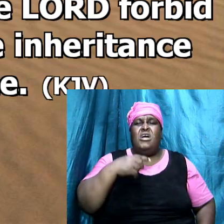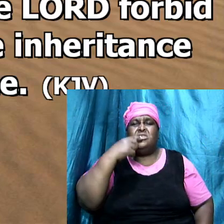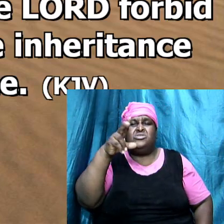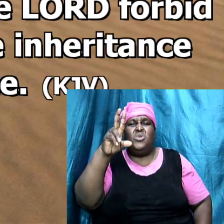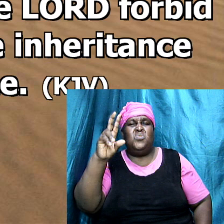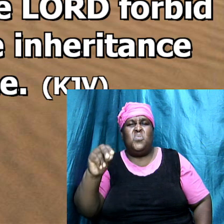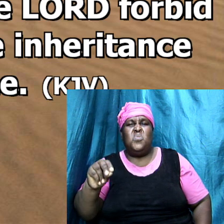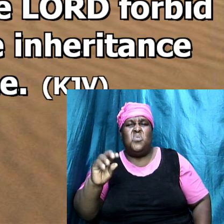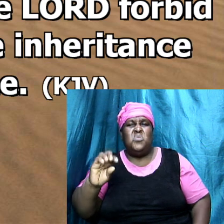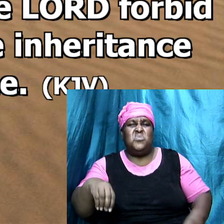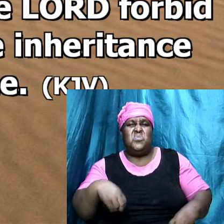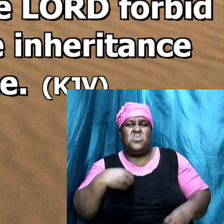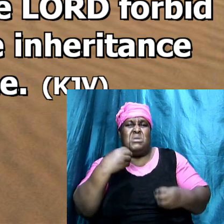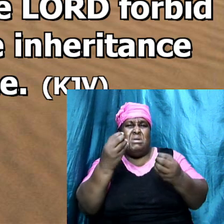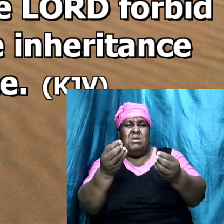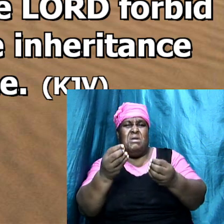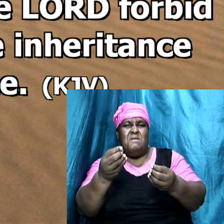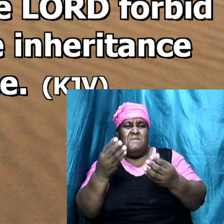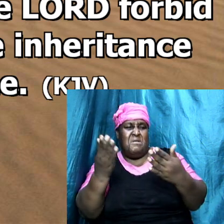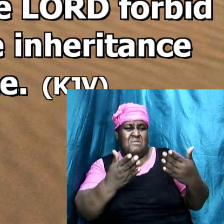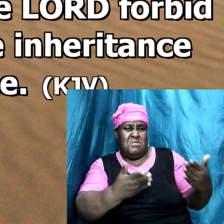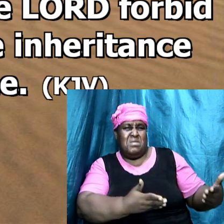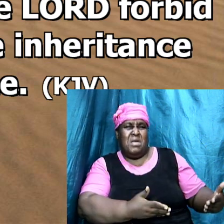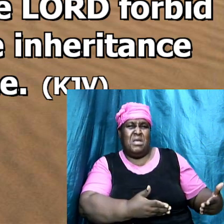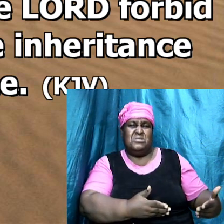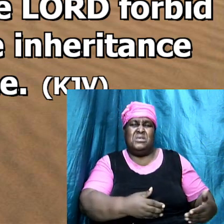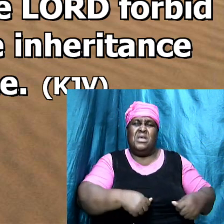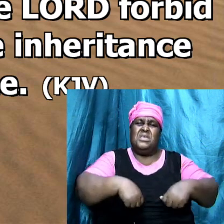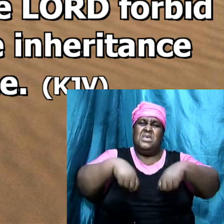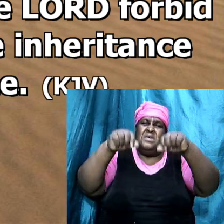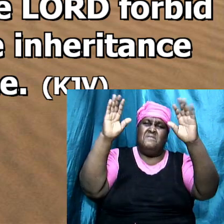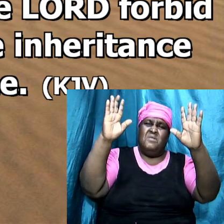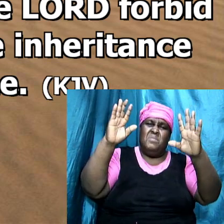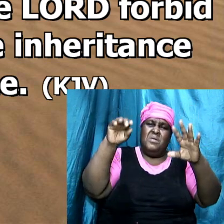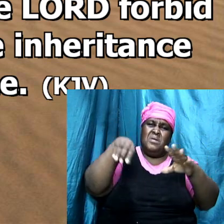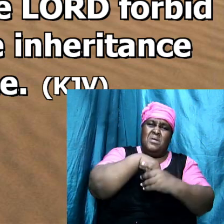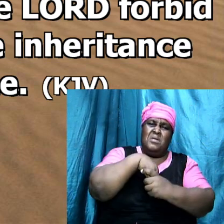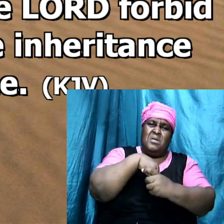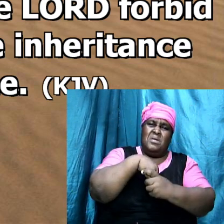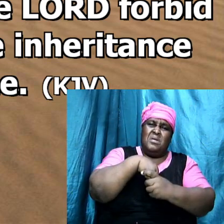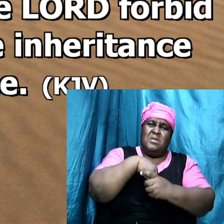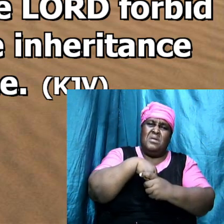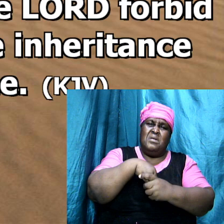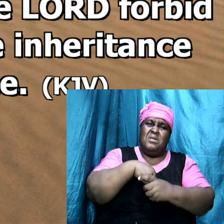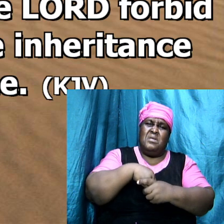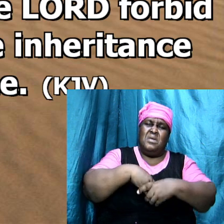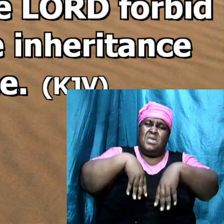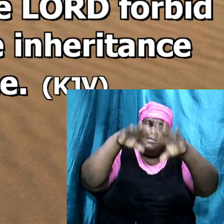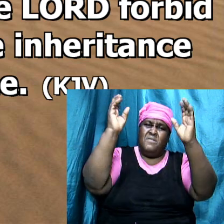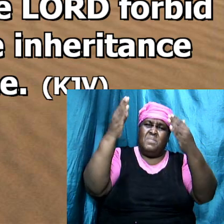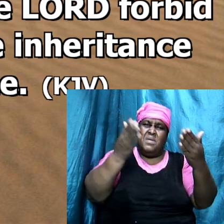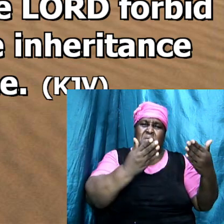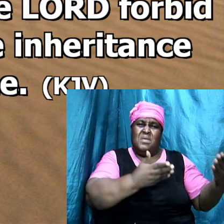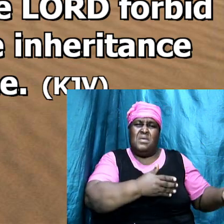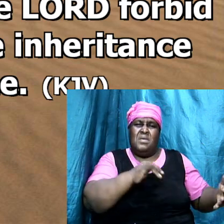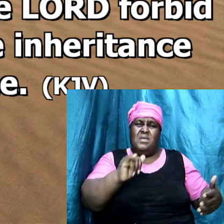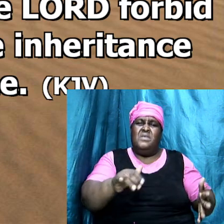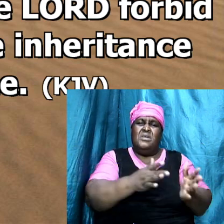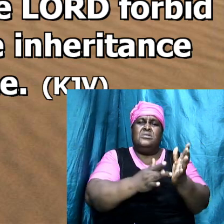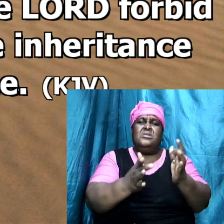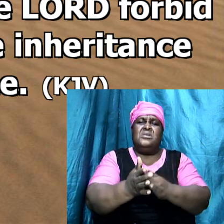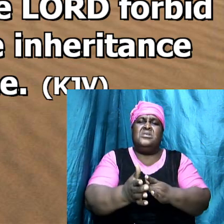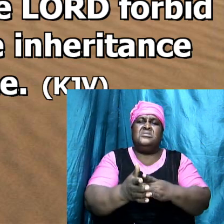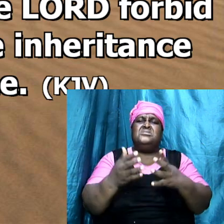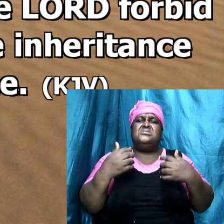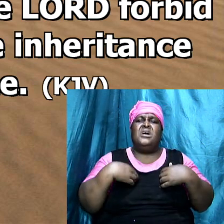give the inheritance if you give up and get involved you are going to give up the inheritance that Jesus Christ has for you